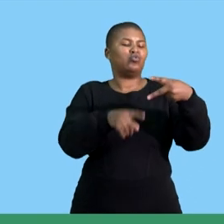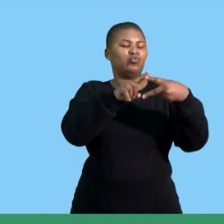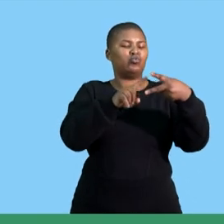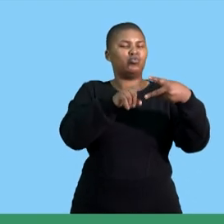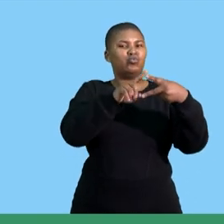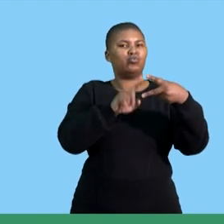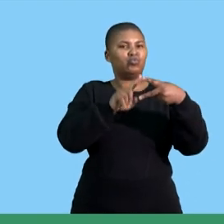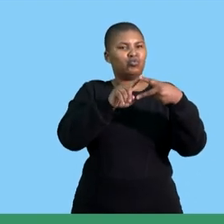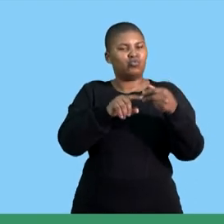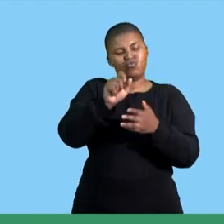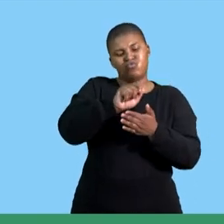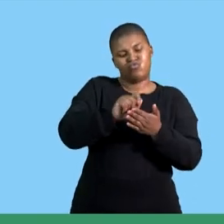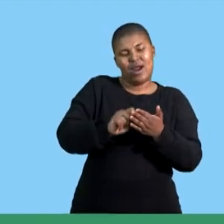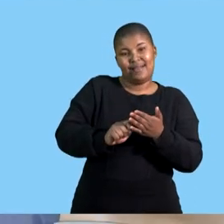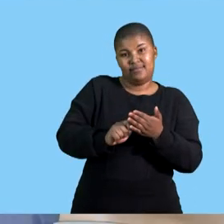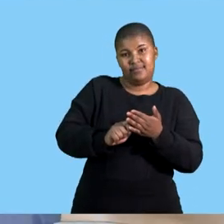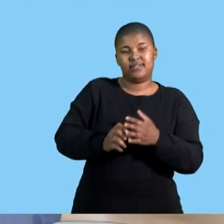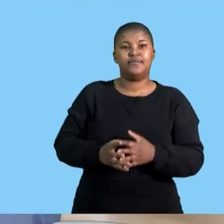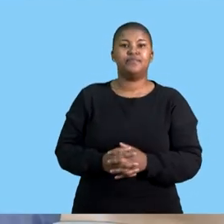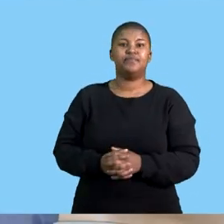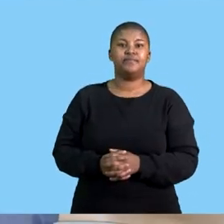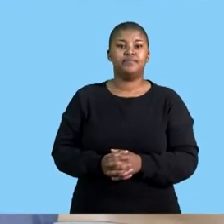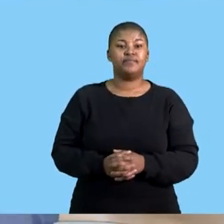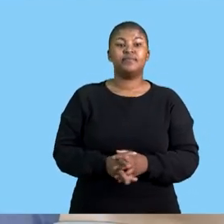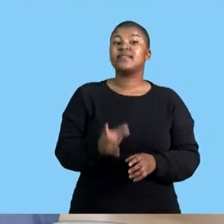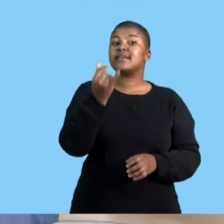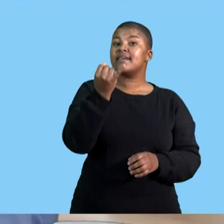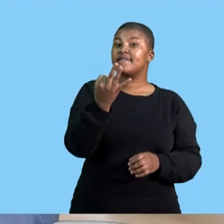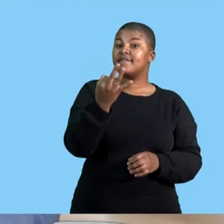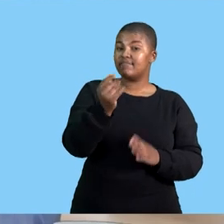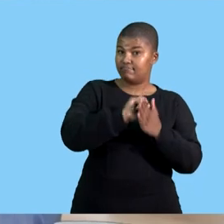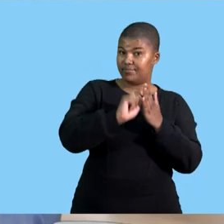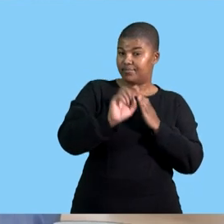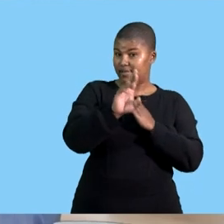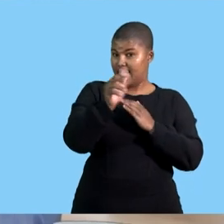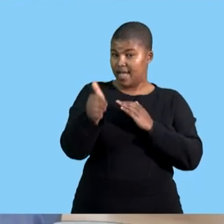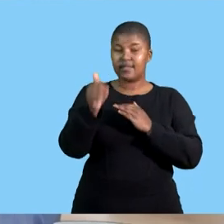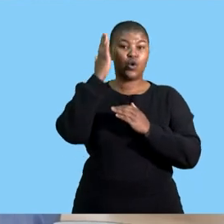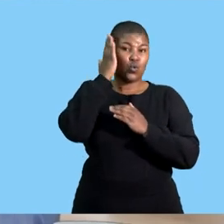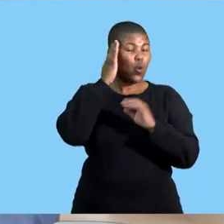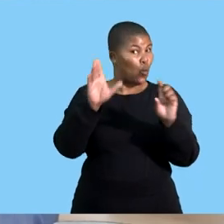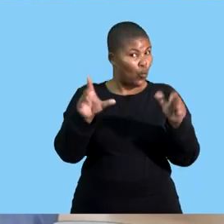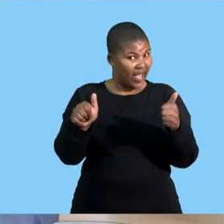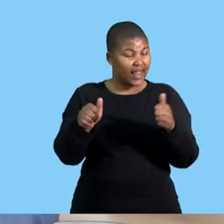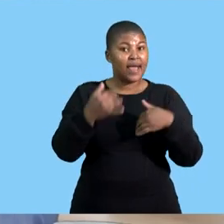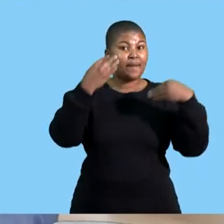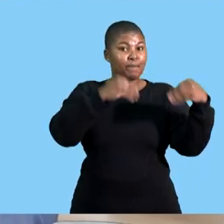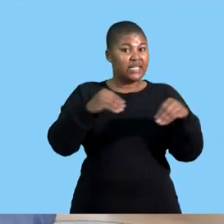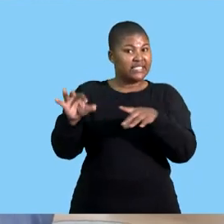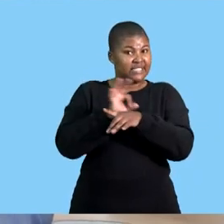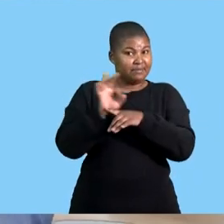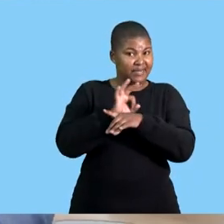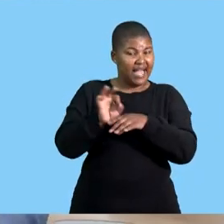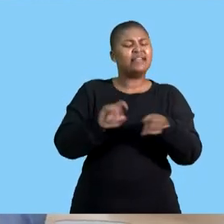here's the term again other if it says other it simply means that the business plan that we've discussed about as well as the research